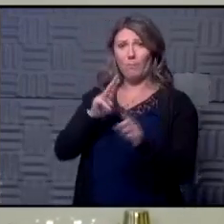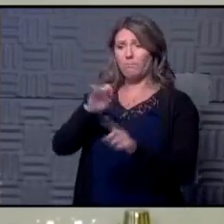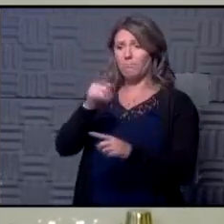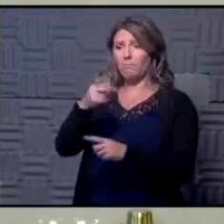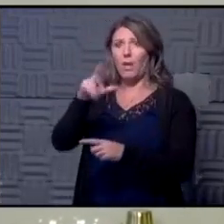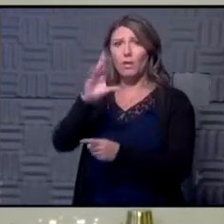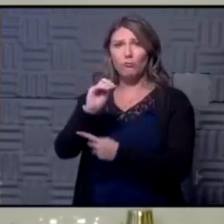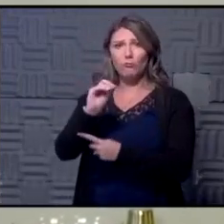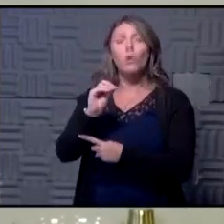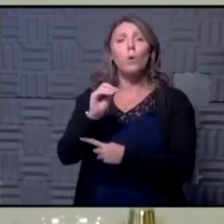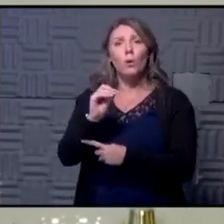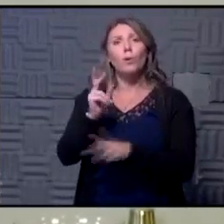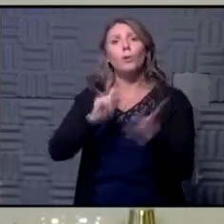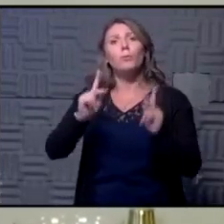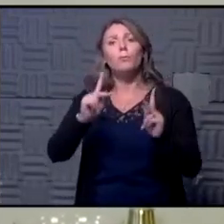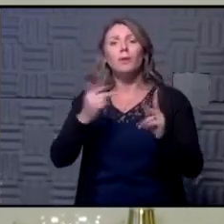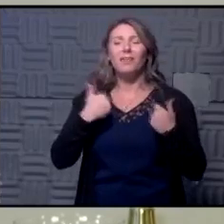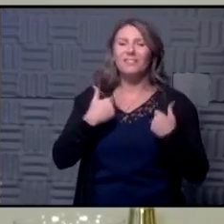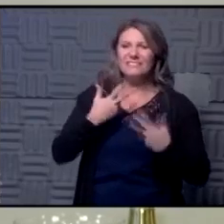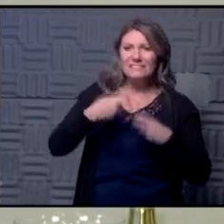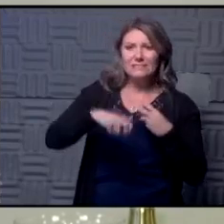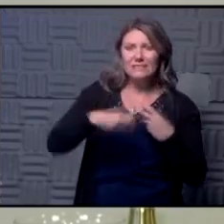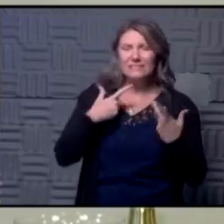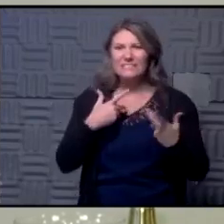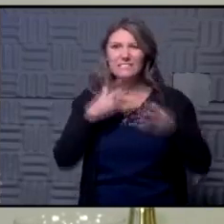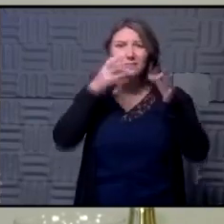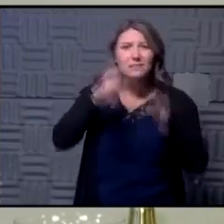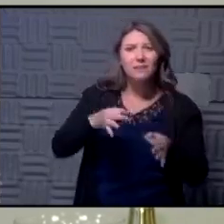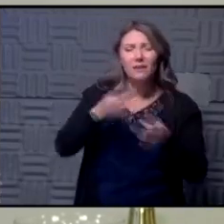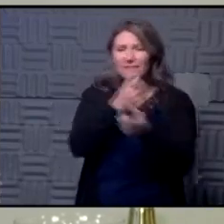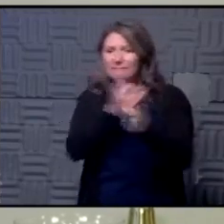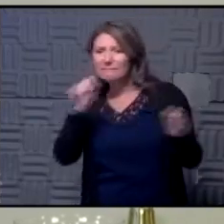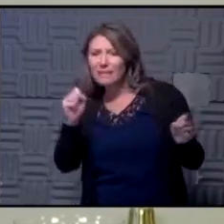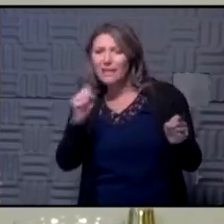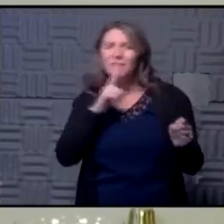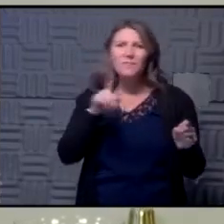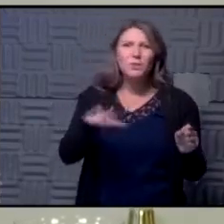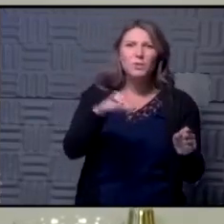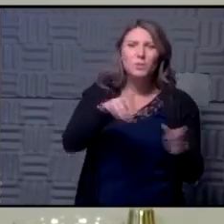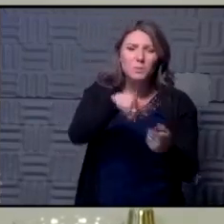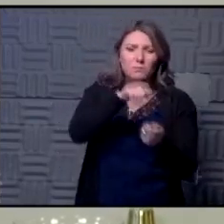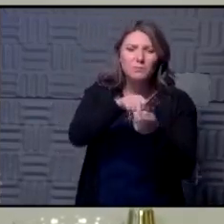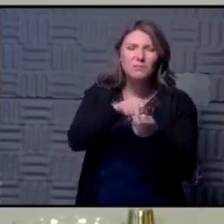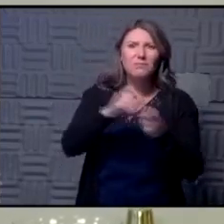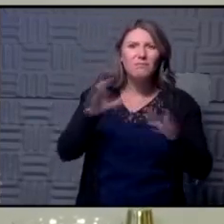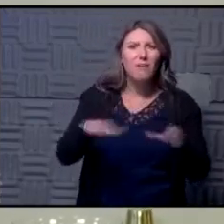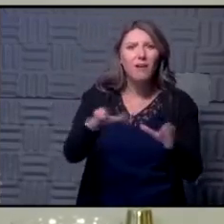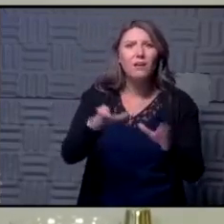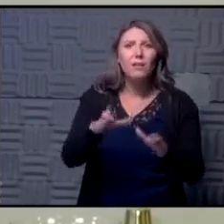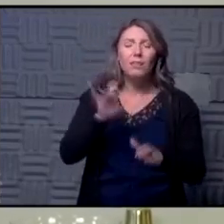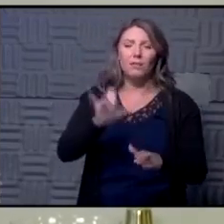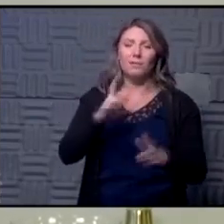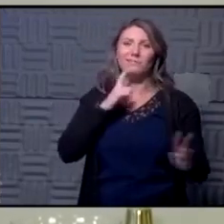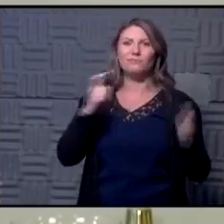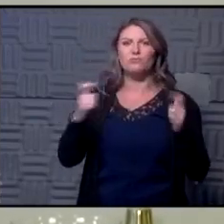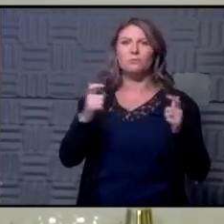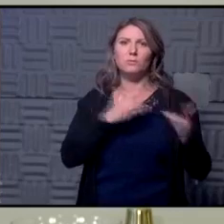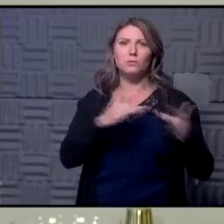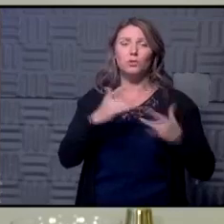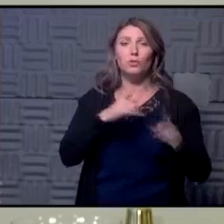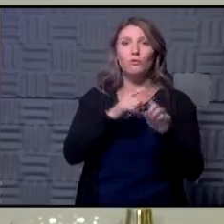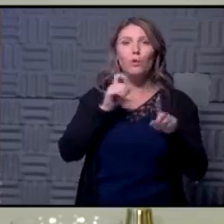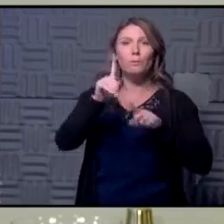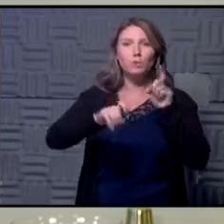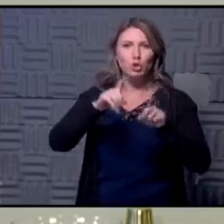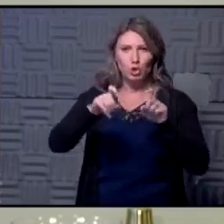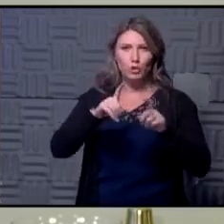are having a tough time trying to make the decision of is it safe to do certain things that's the biggest concern we see from surveys and